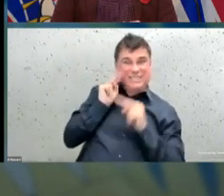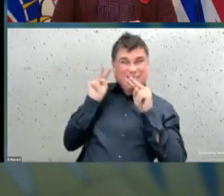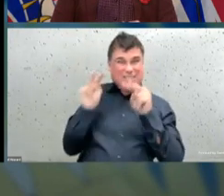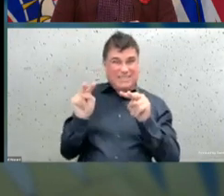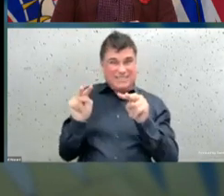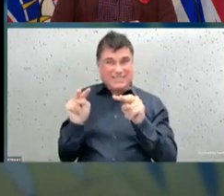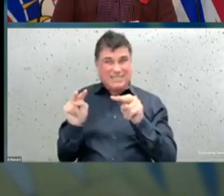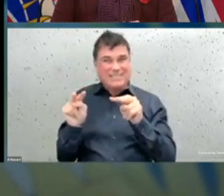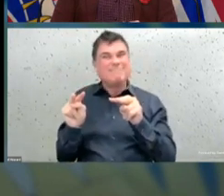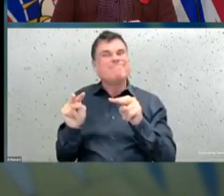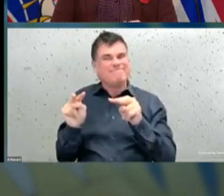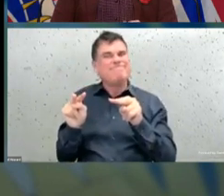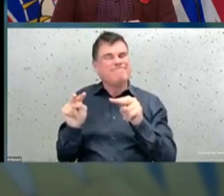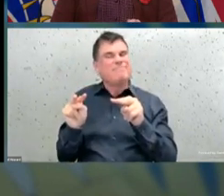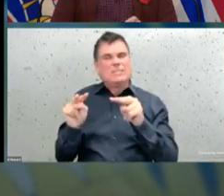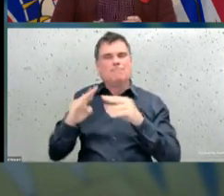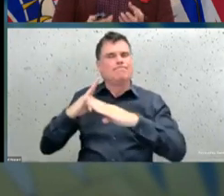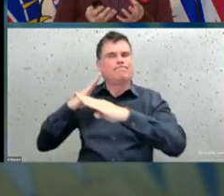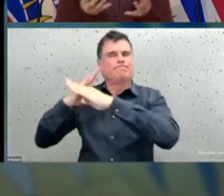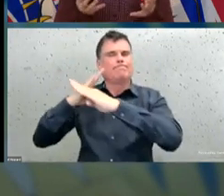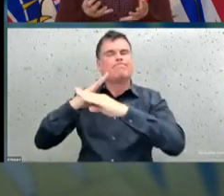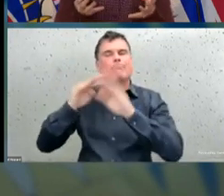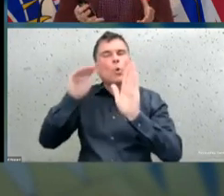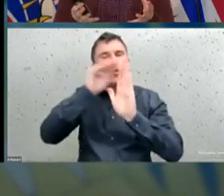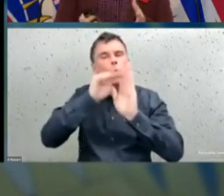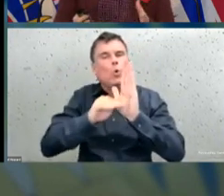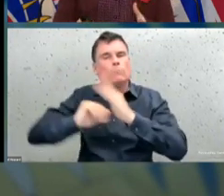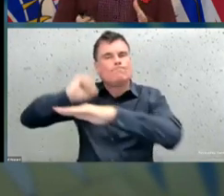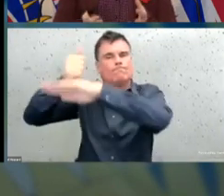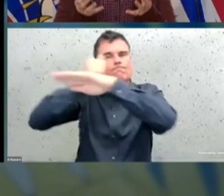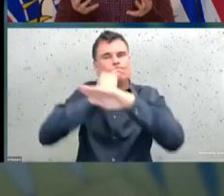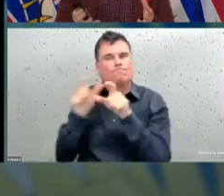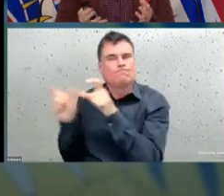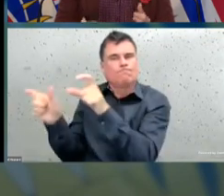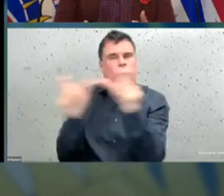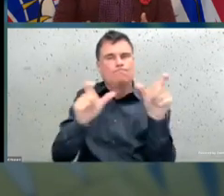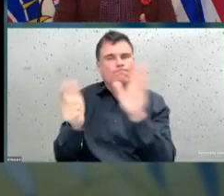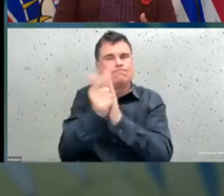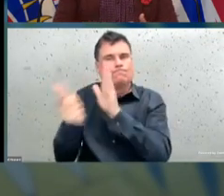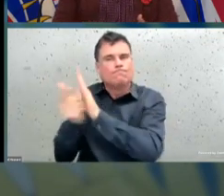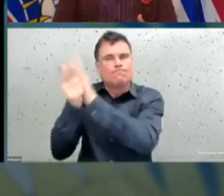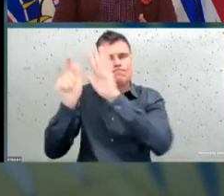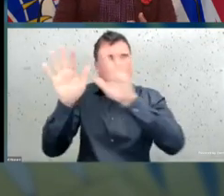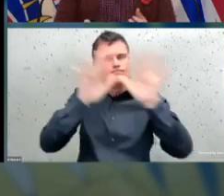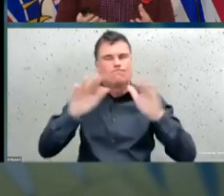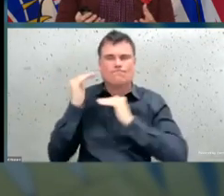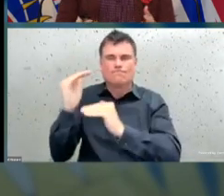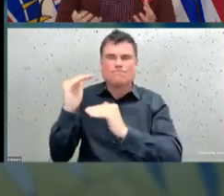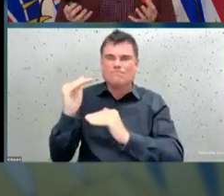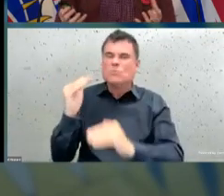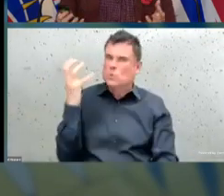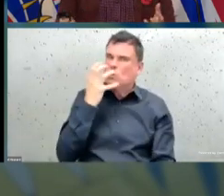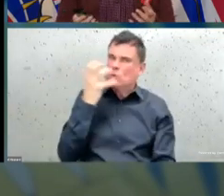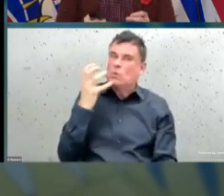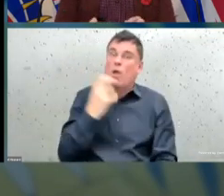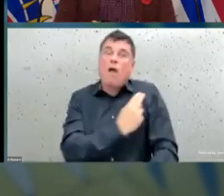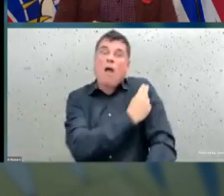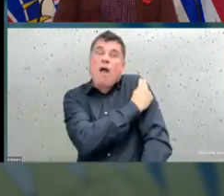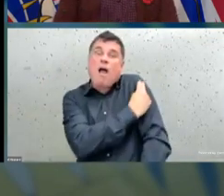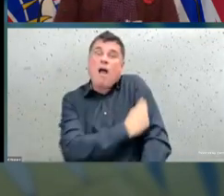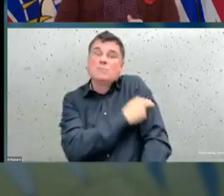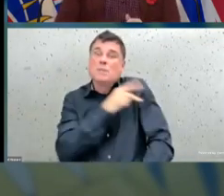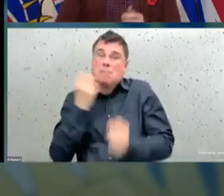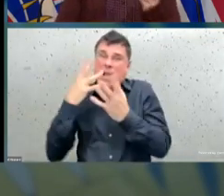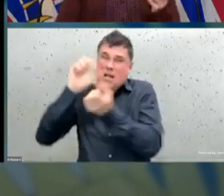stubbornly high rates of hospitalization. And we'll look a little bit deeper into who is being hospitalized and why and where